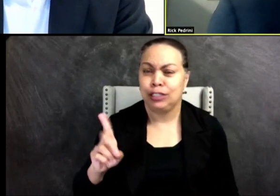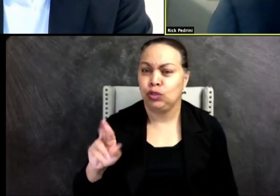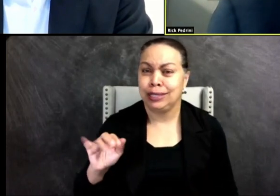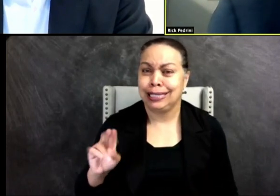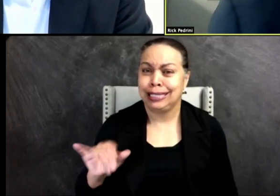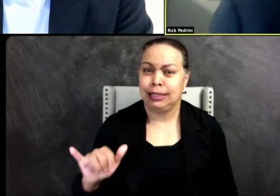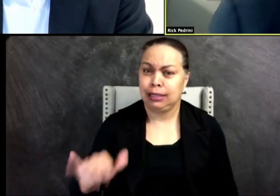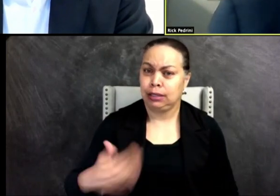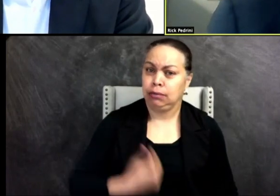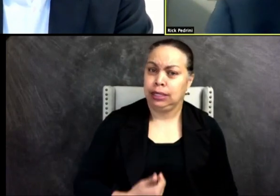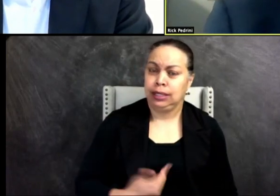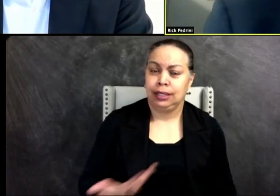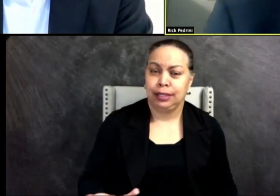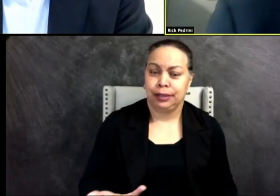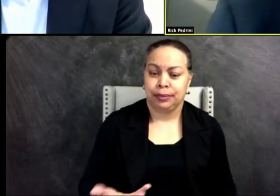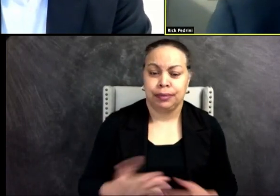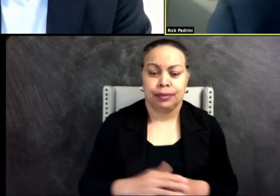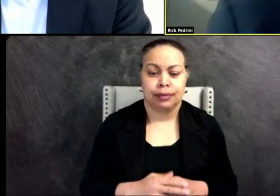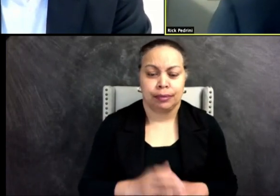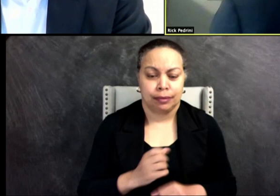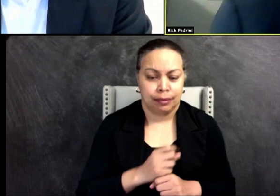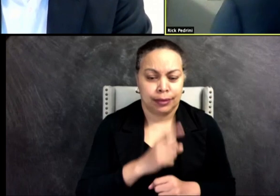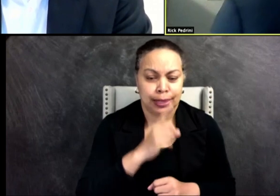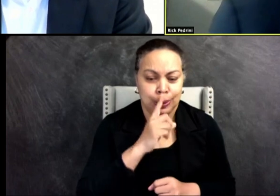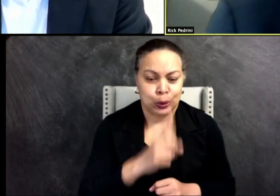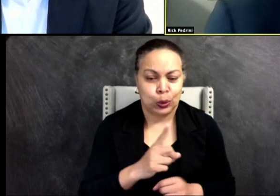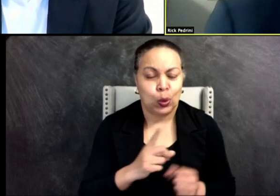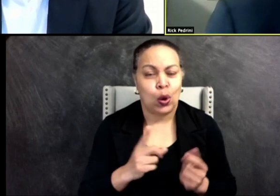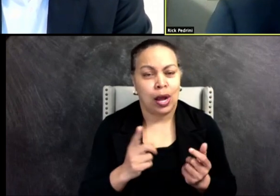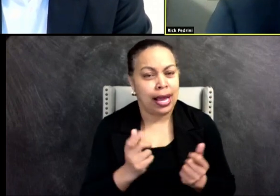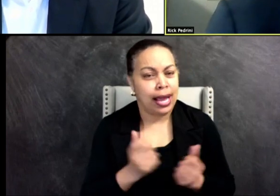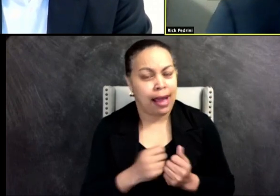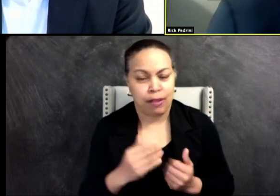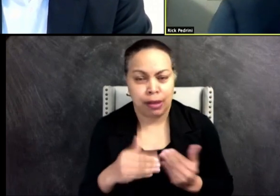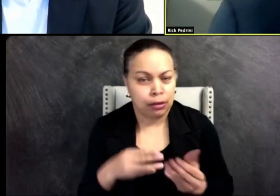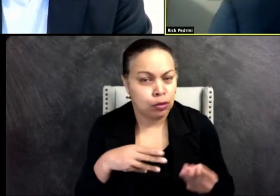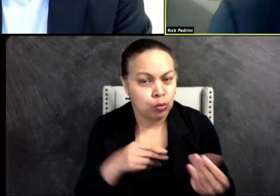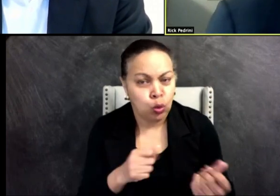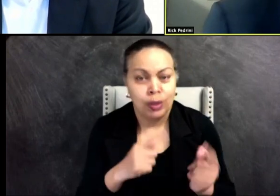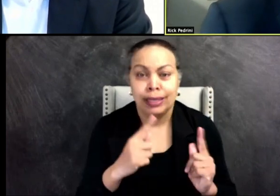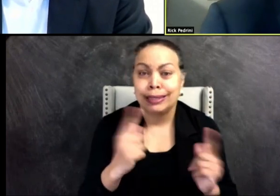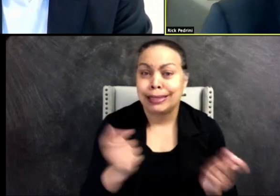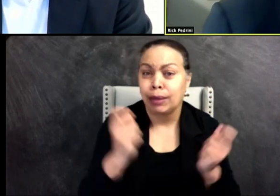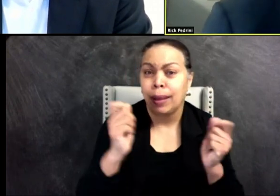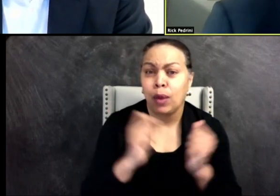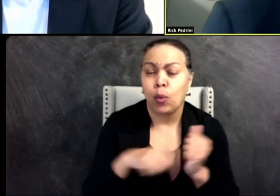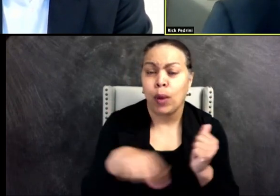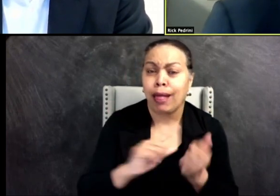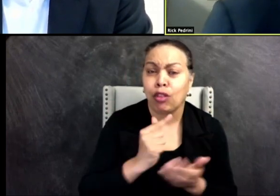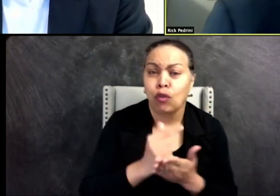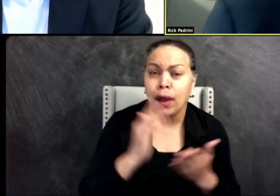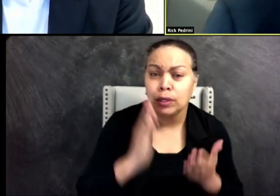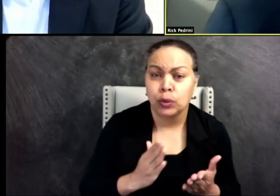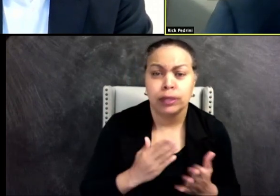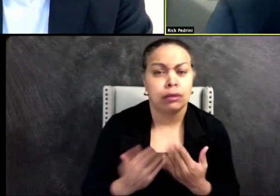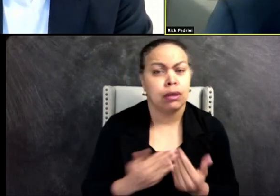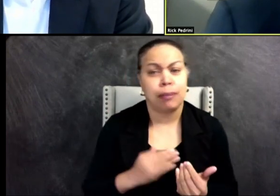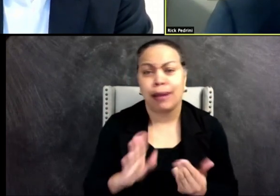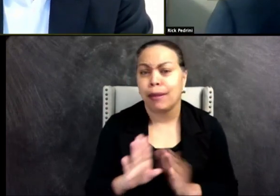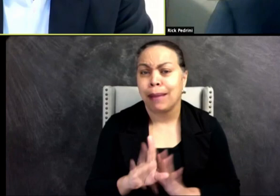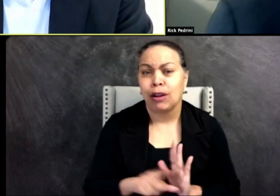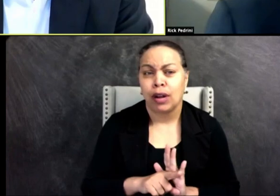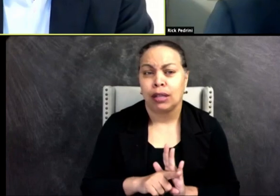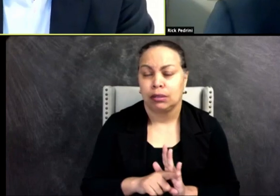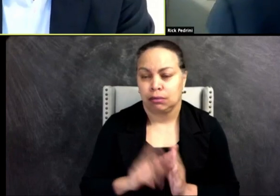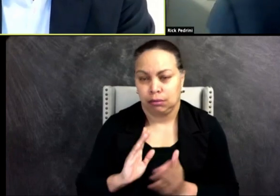making sure everything ran smoothly, celebrating with these graduates, no matter what their background was. I